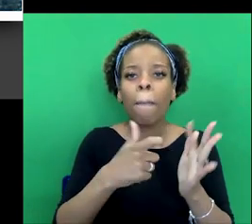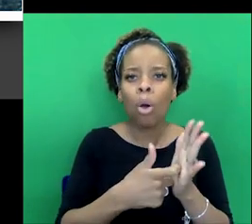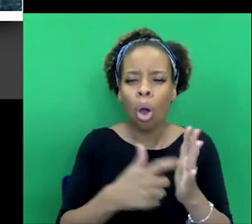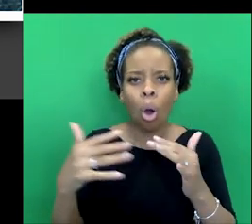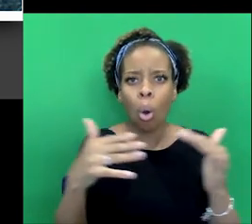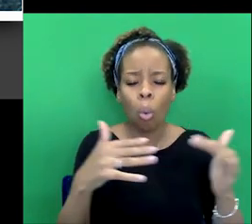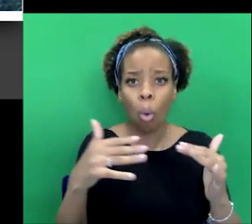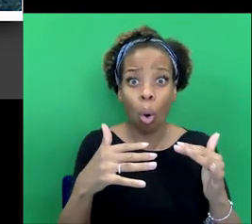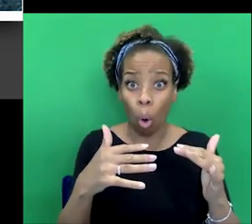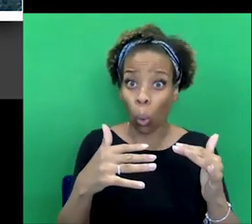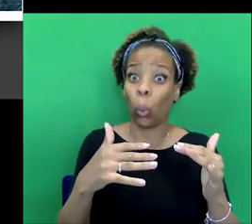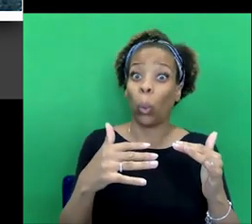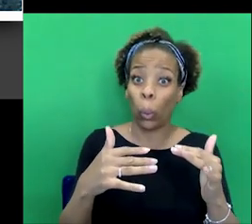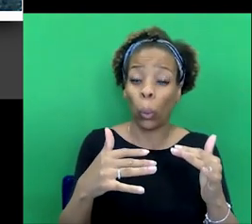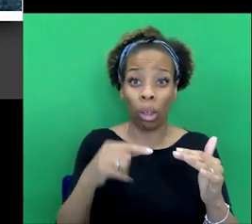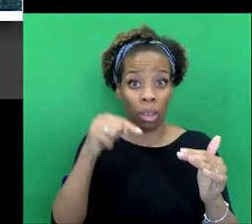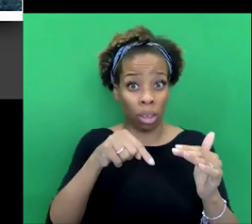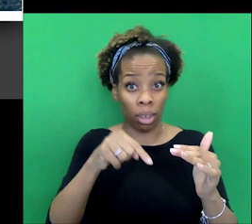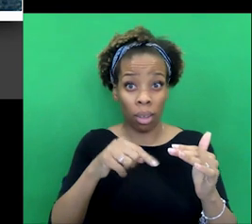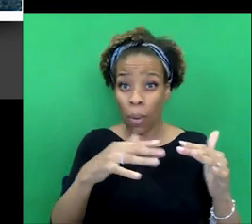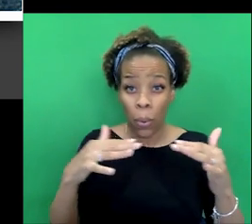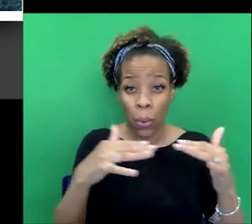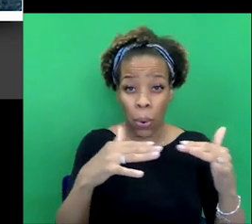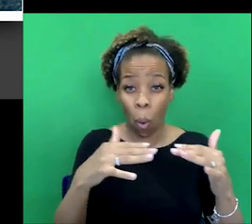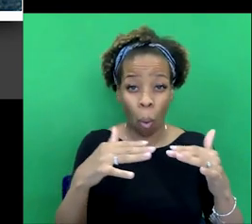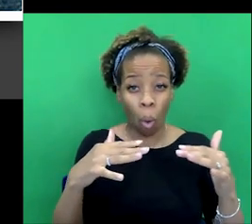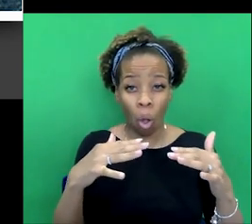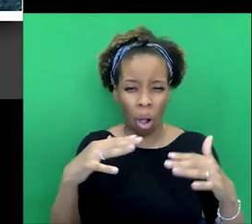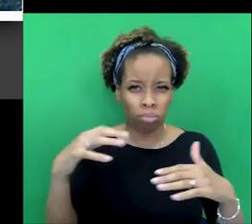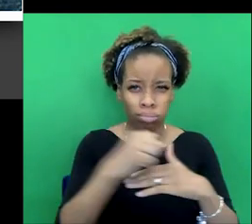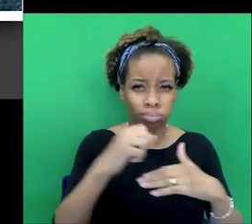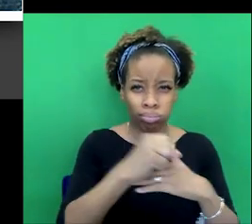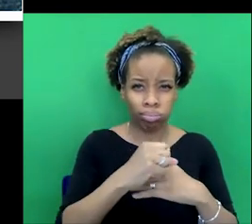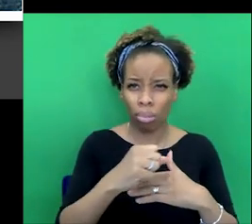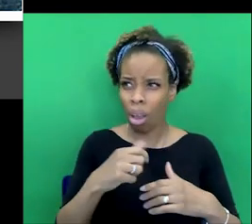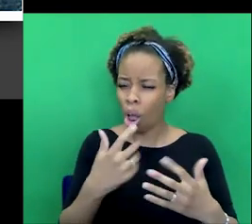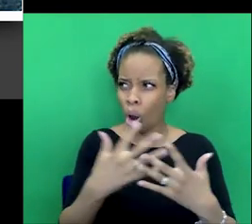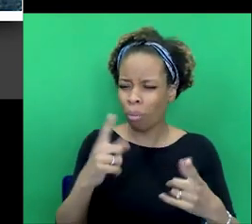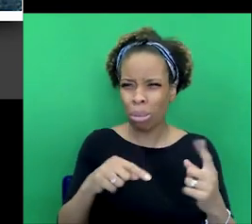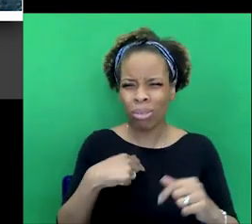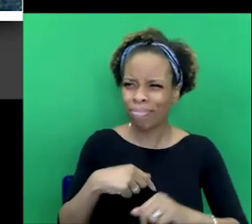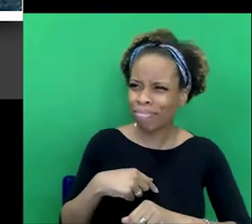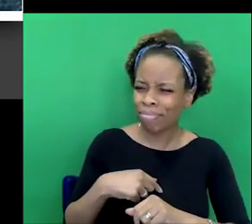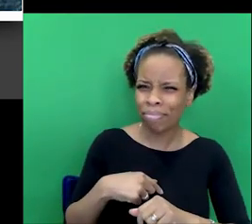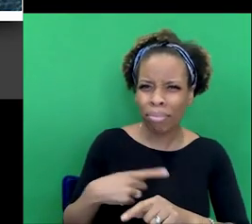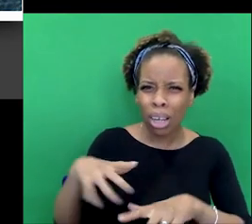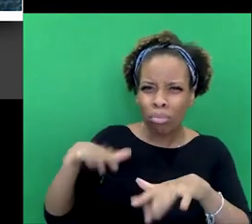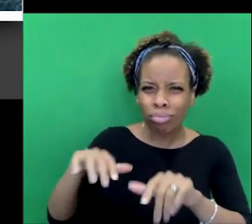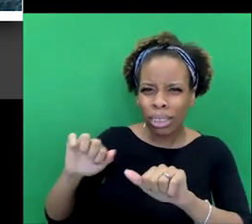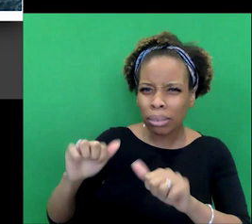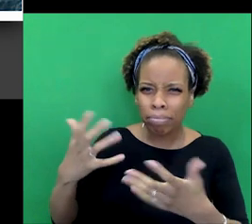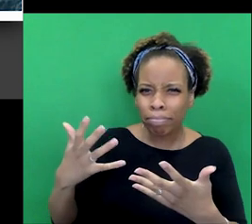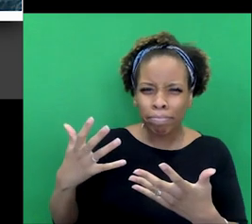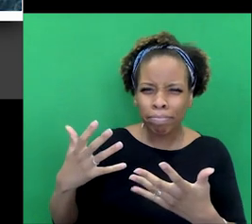point, because the Boer War was seen as something that was, you know, people were really critical of Britain's role in it. Uh, they were critical of these